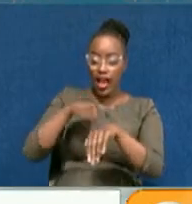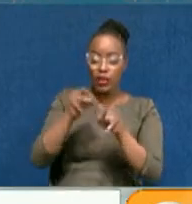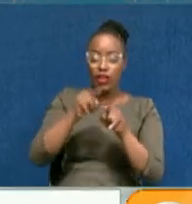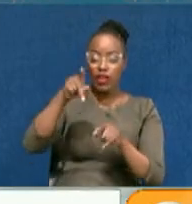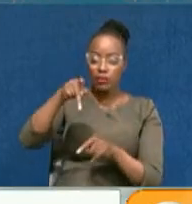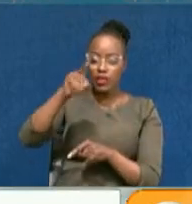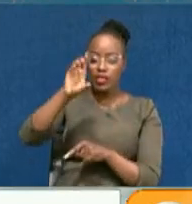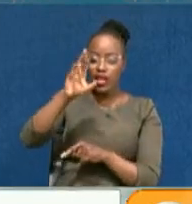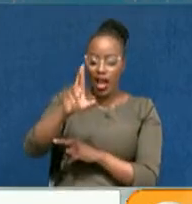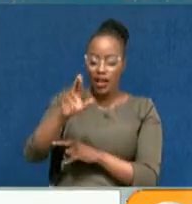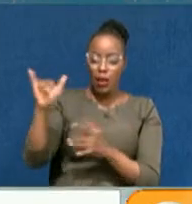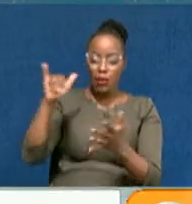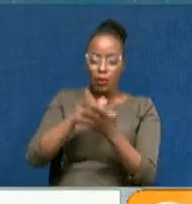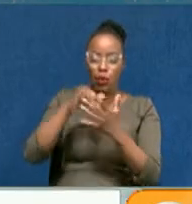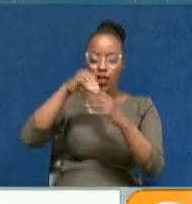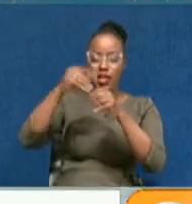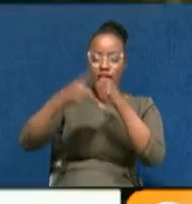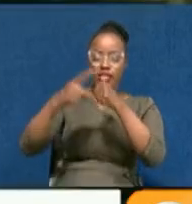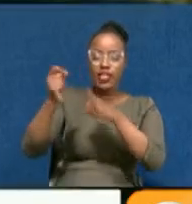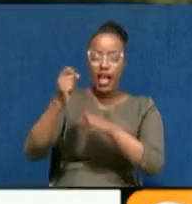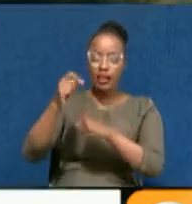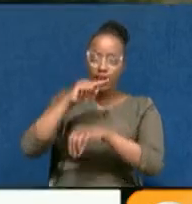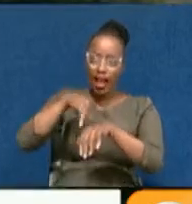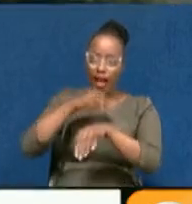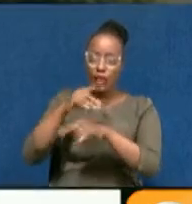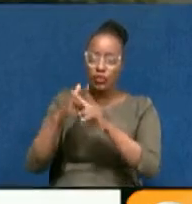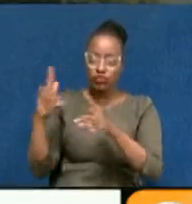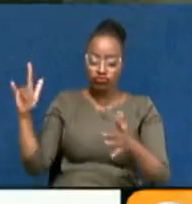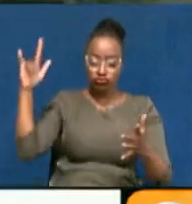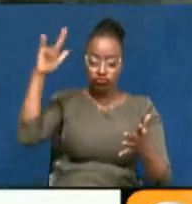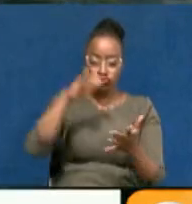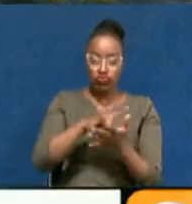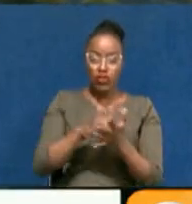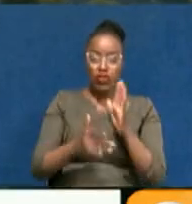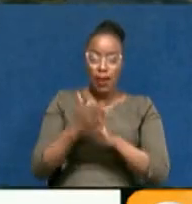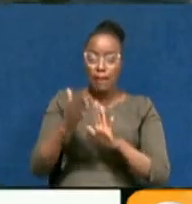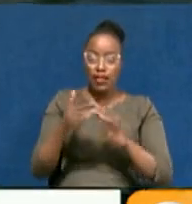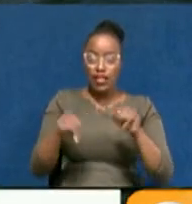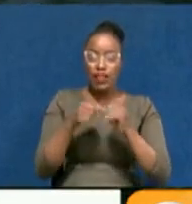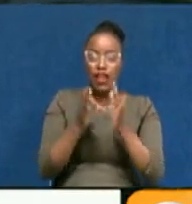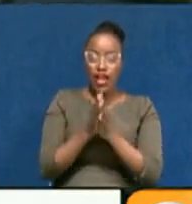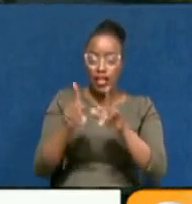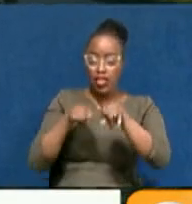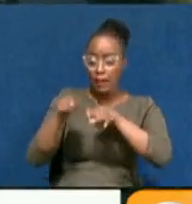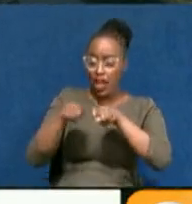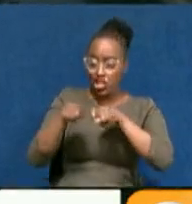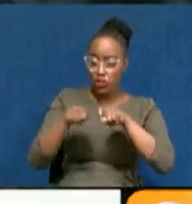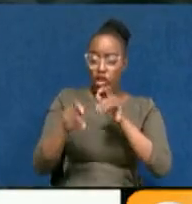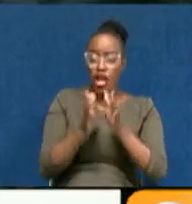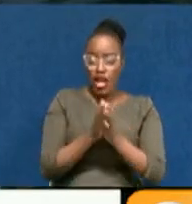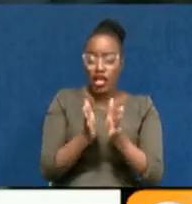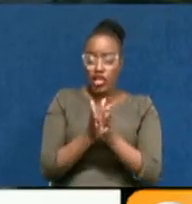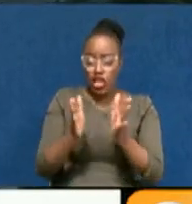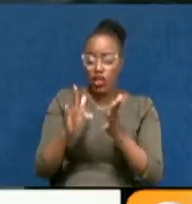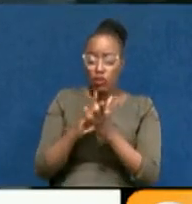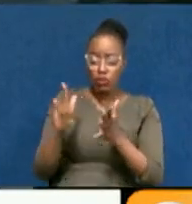PCR test at the airport within six hours of the departure. The National Authority for Emergency Crisis and Disaster Management and the General